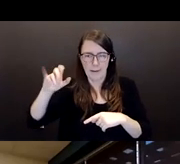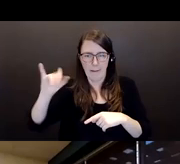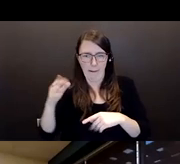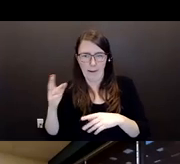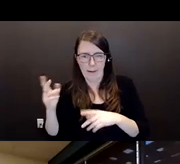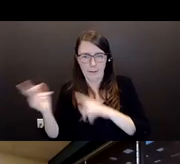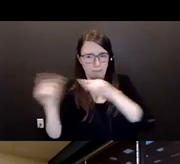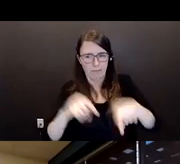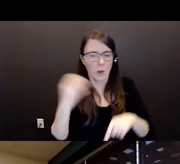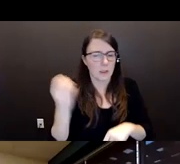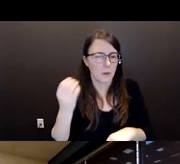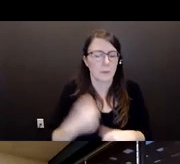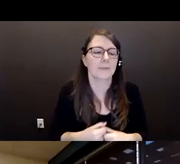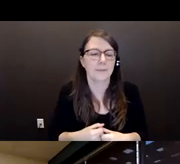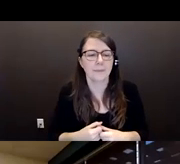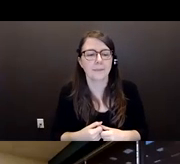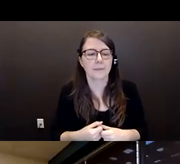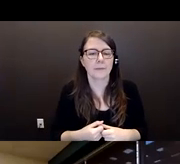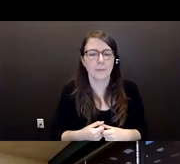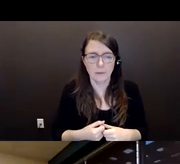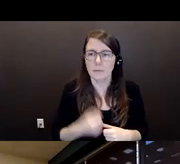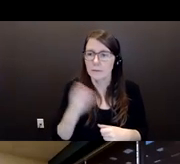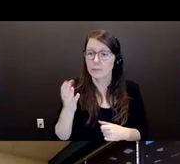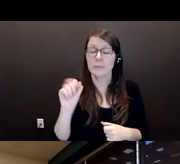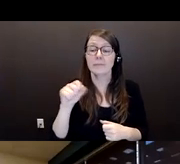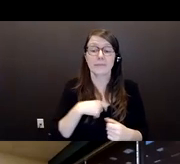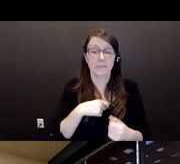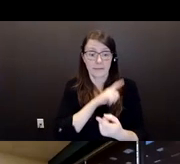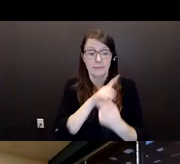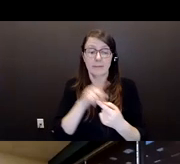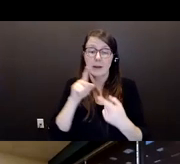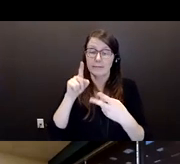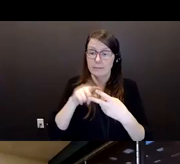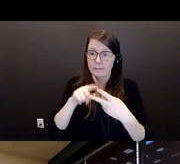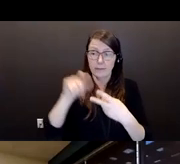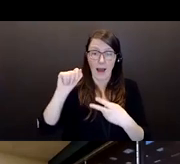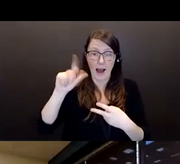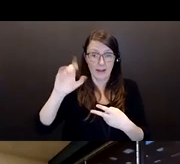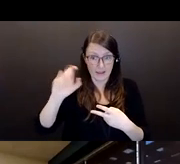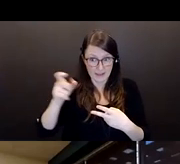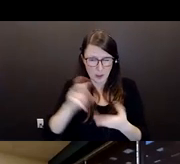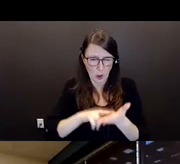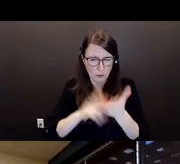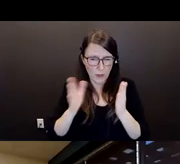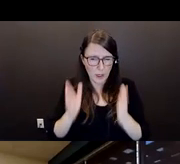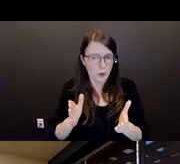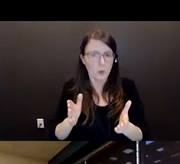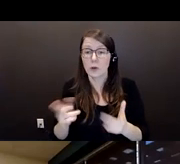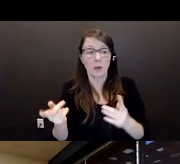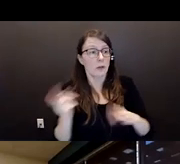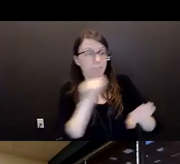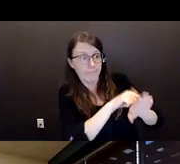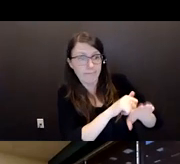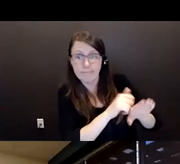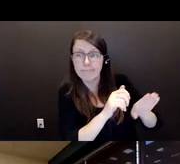she met up with, with Alex when he came to her door to do contracting work for her.